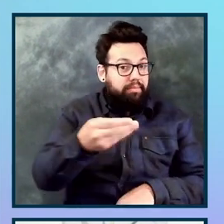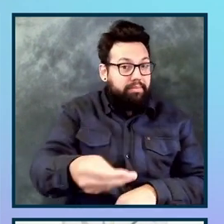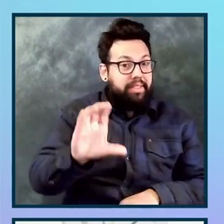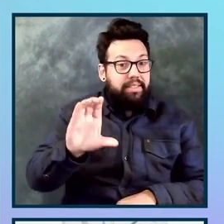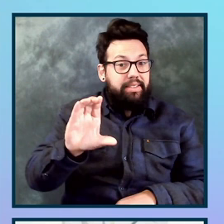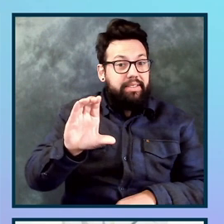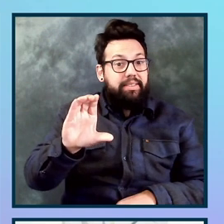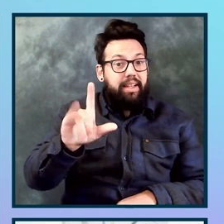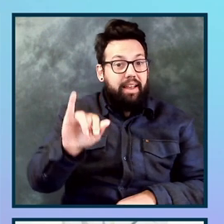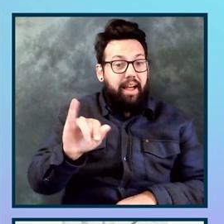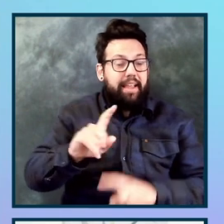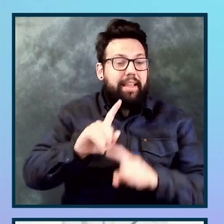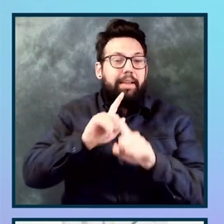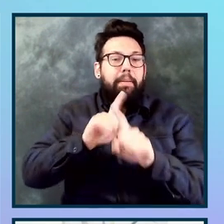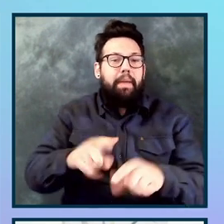Um,